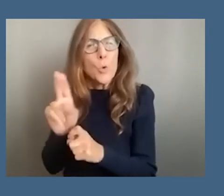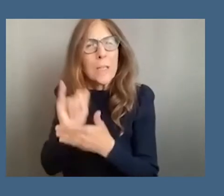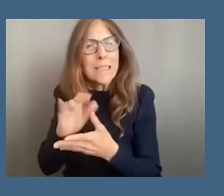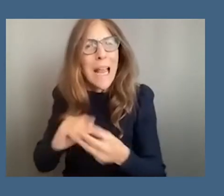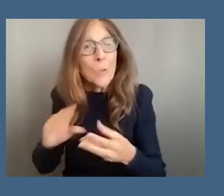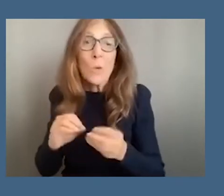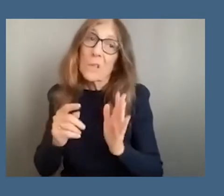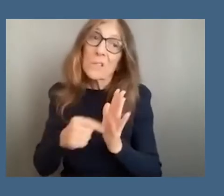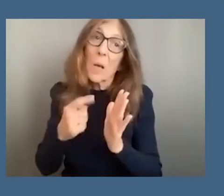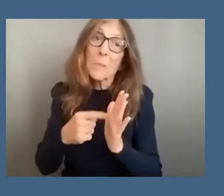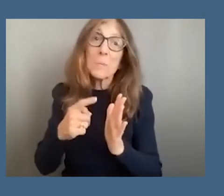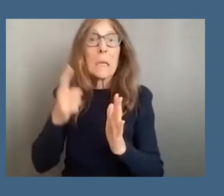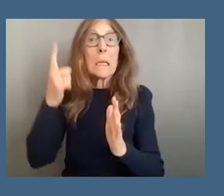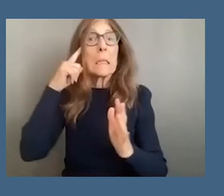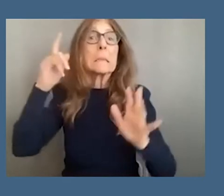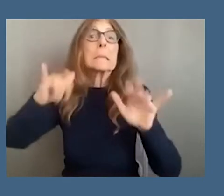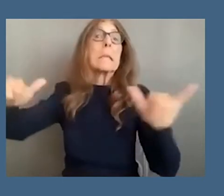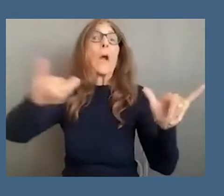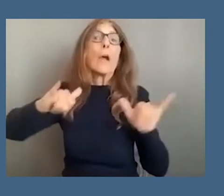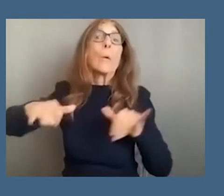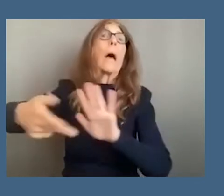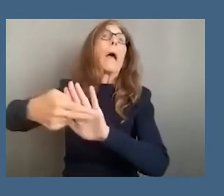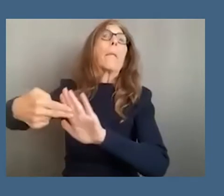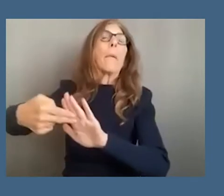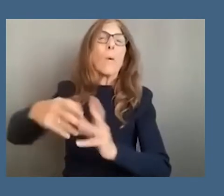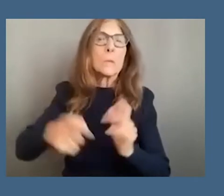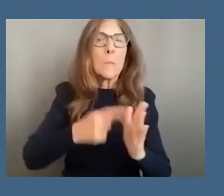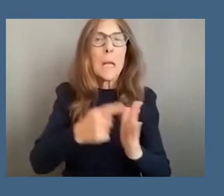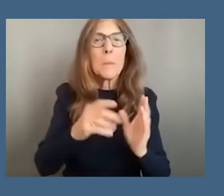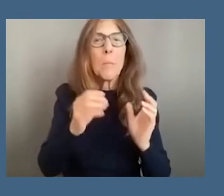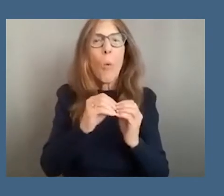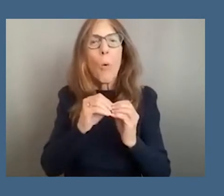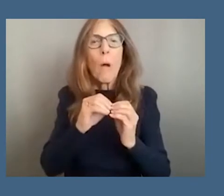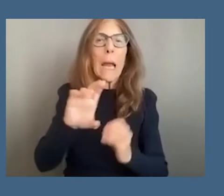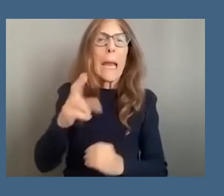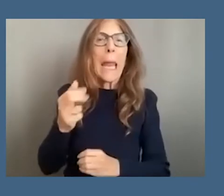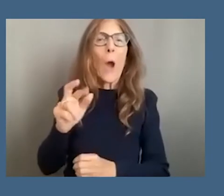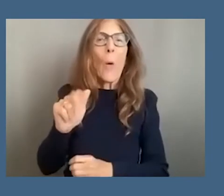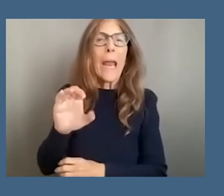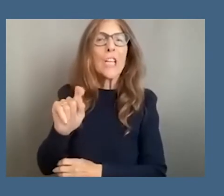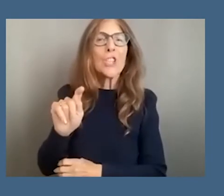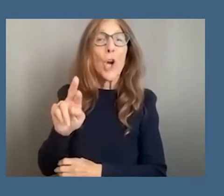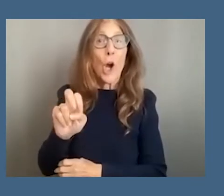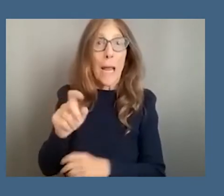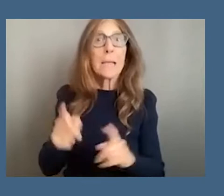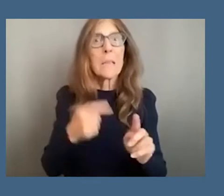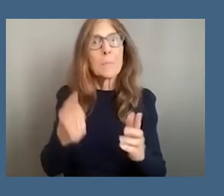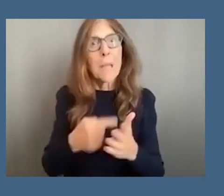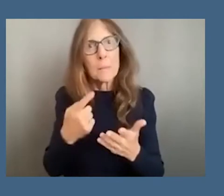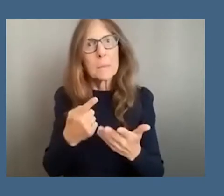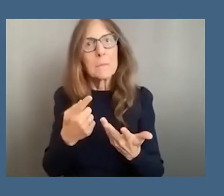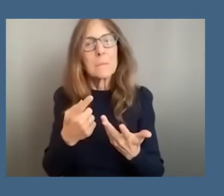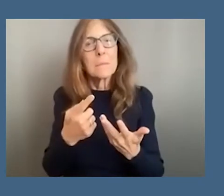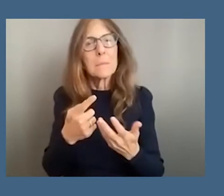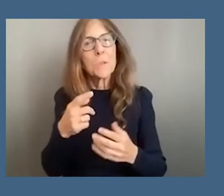sometimes to caricature and sometimes to stigmatize particularly along the lines of race and sex